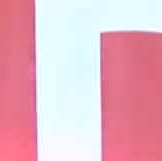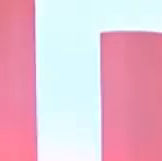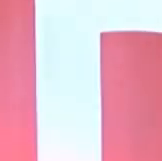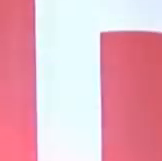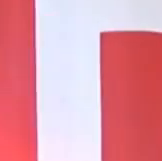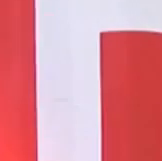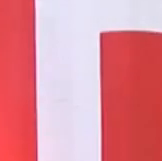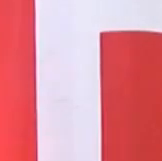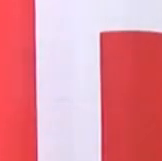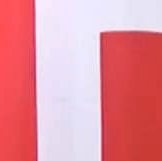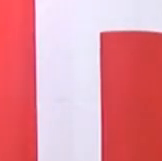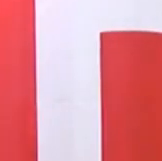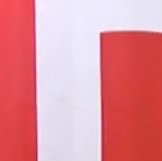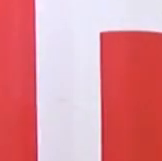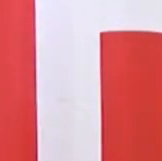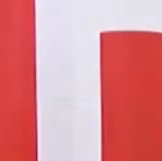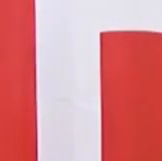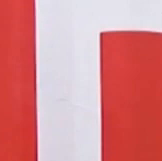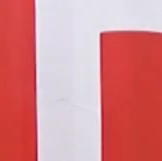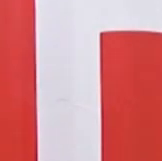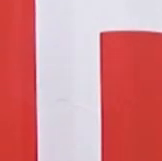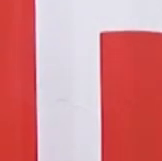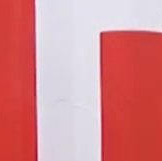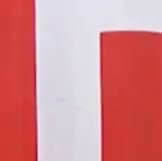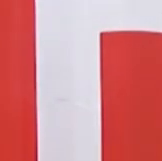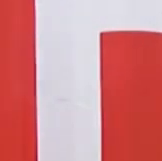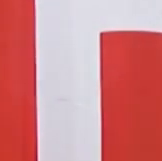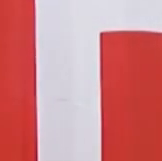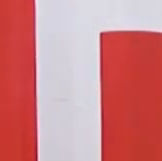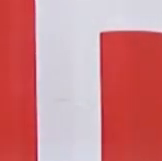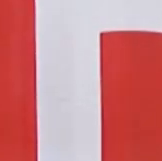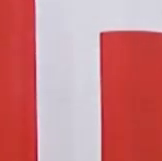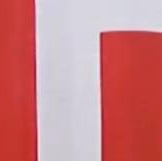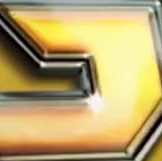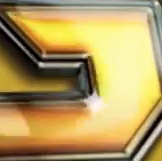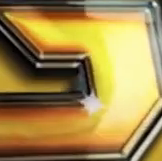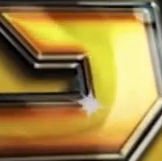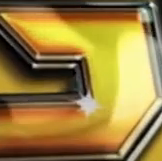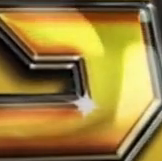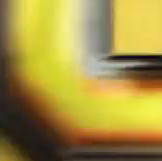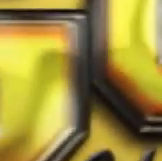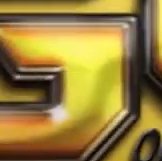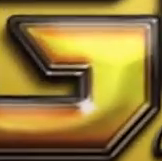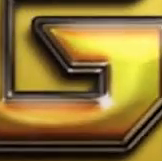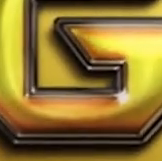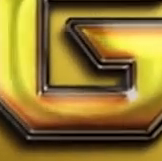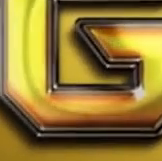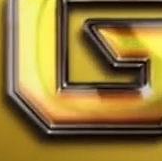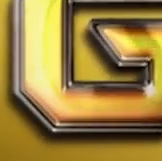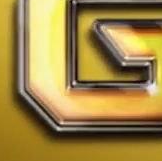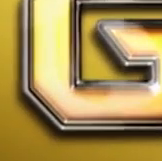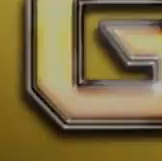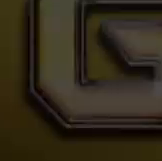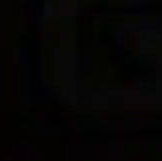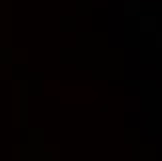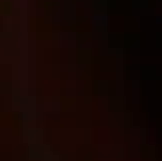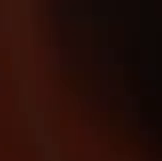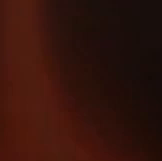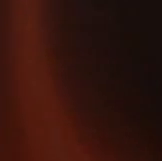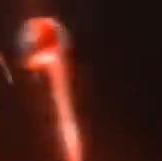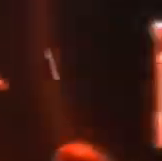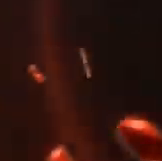Hi, I'm Inie from Raki Raki. I love Gold FM. Only the classic hits. Gold FM. Only the classic hits.